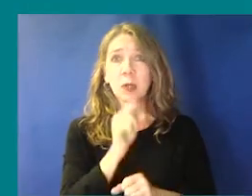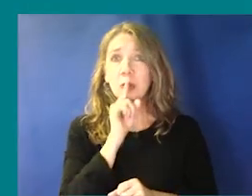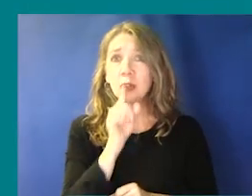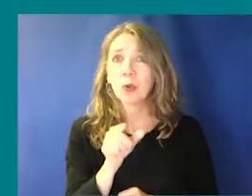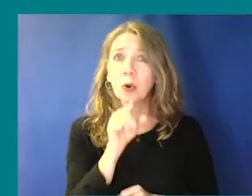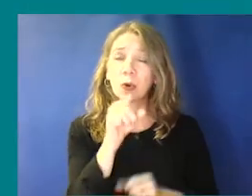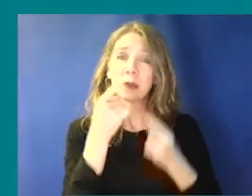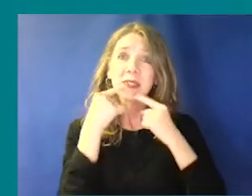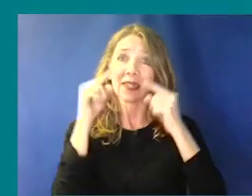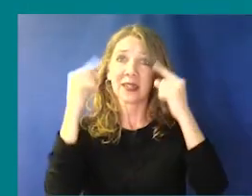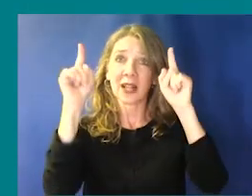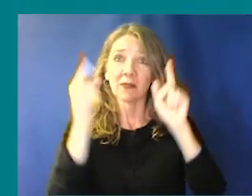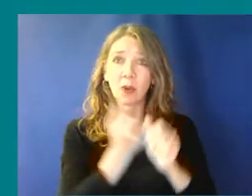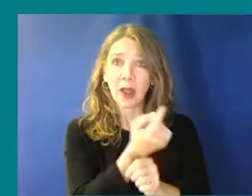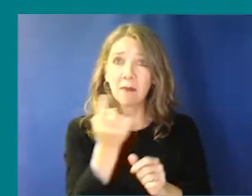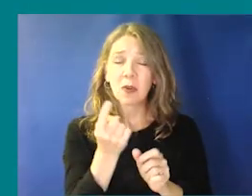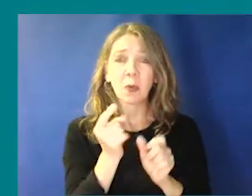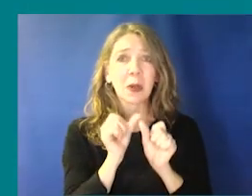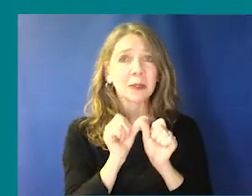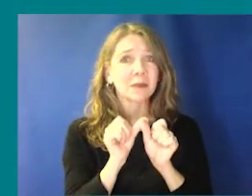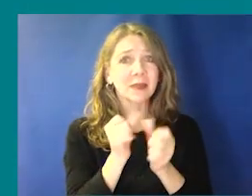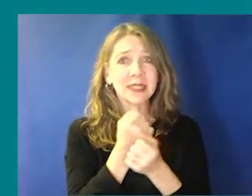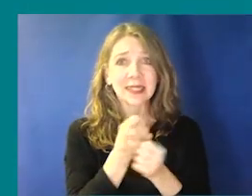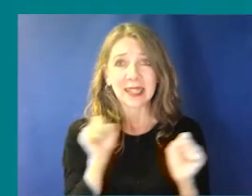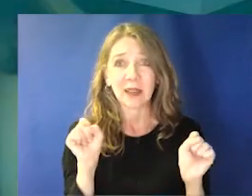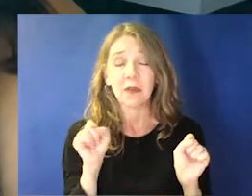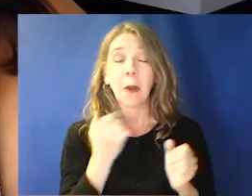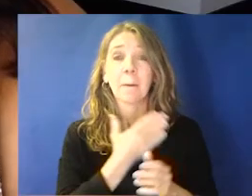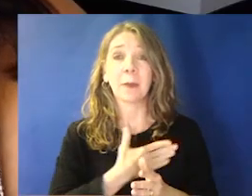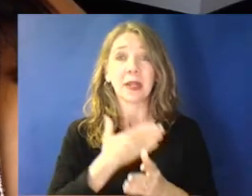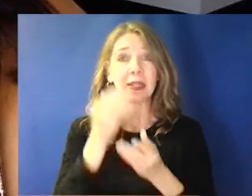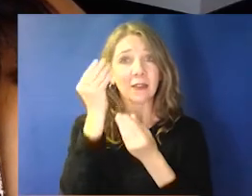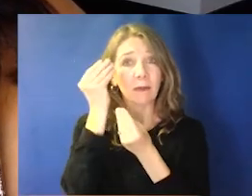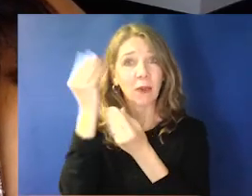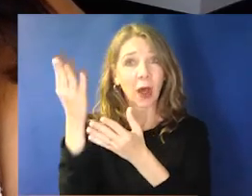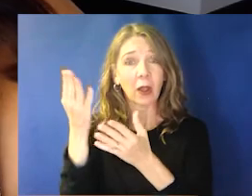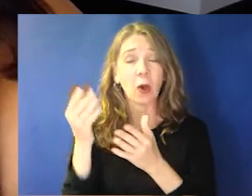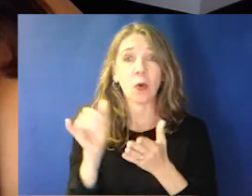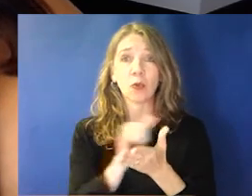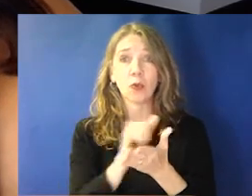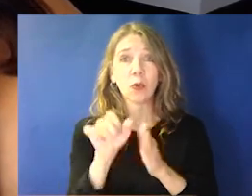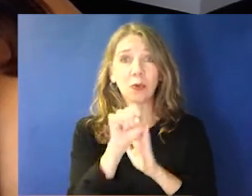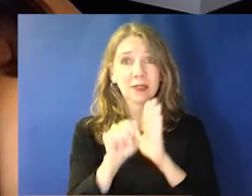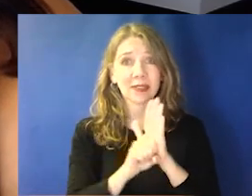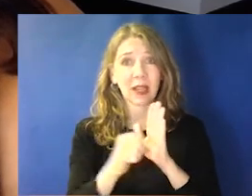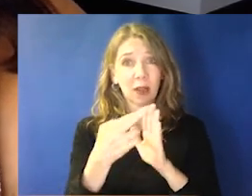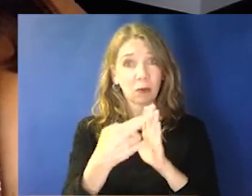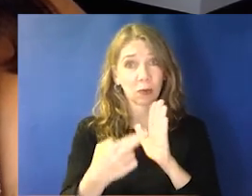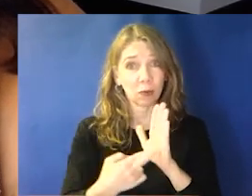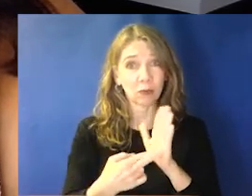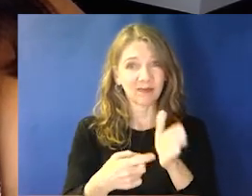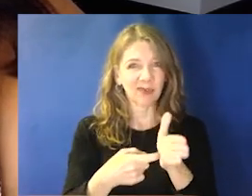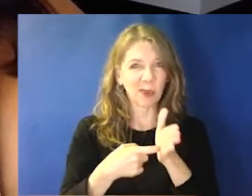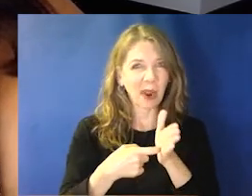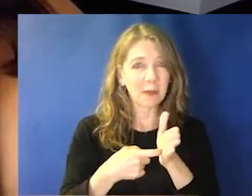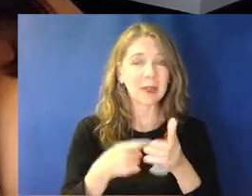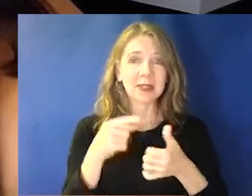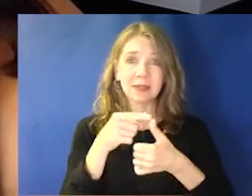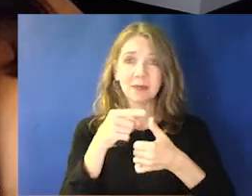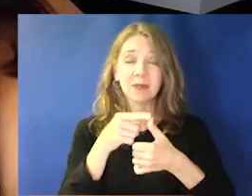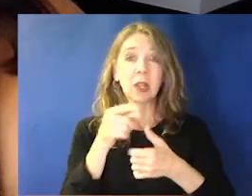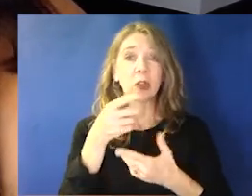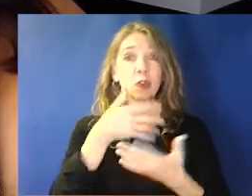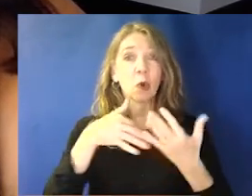and everyone remains safe. Please follow the requirements in New York State's guidelines. Practice social